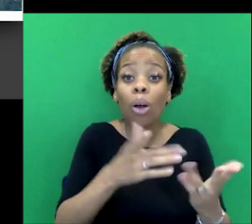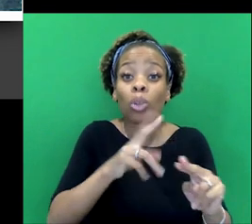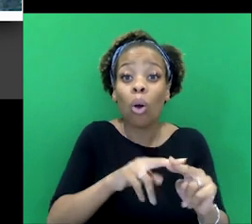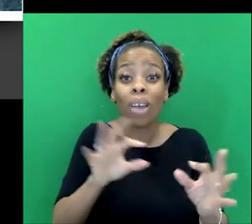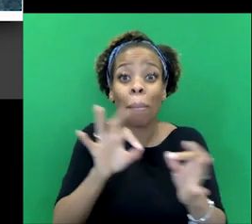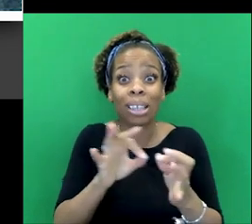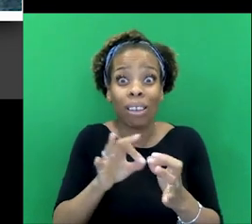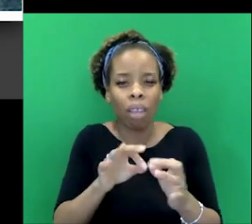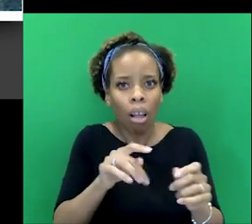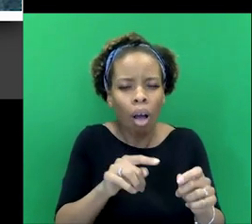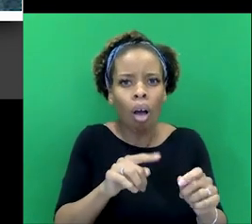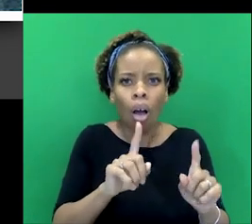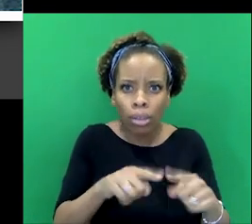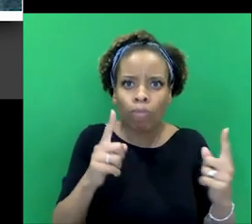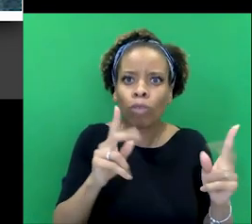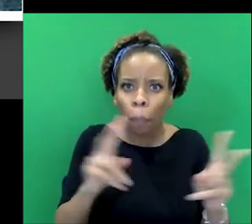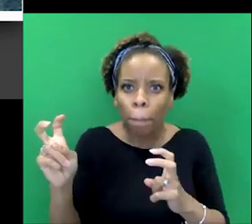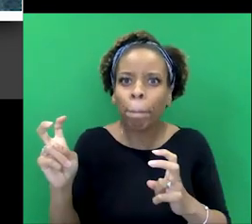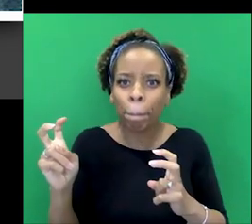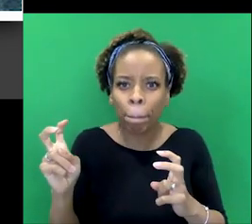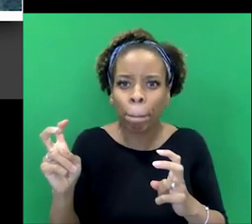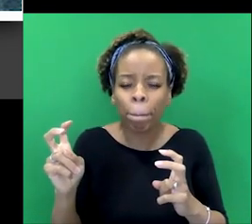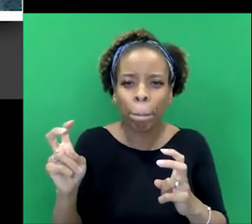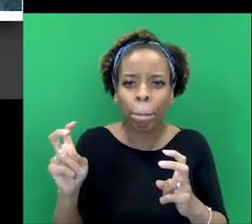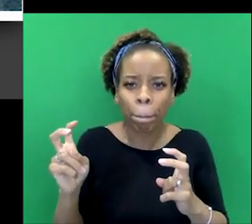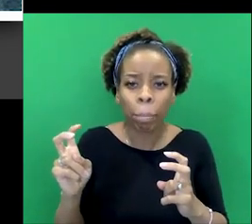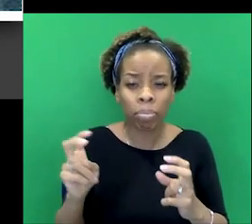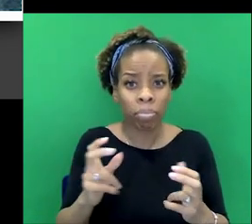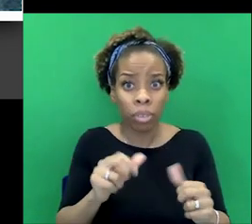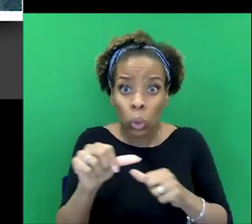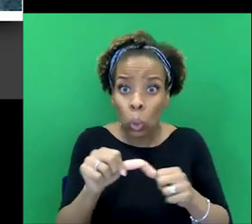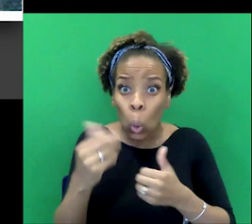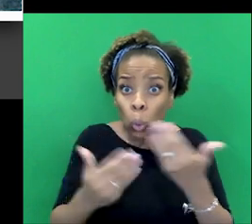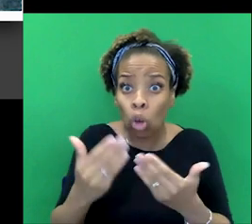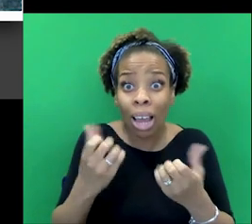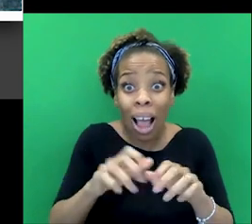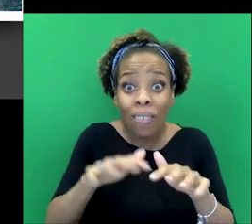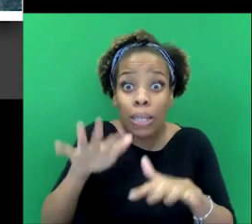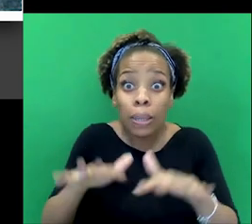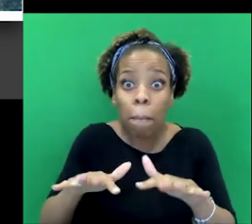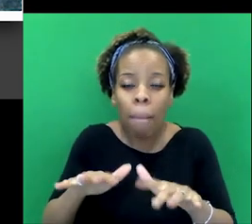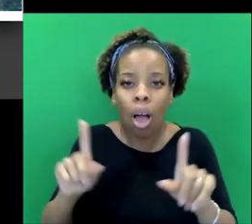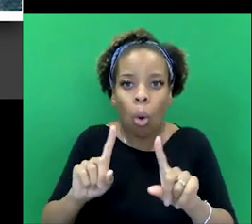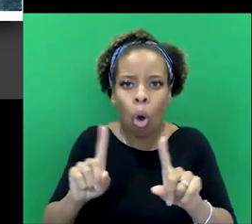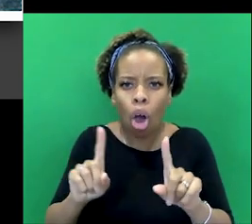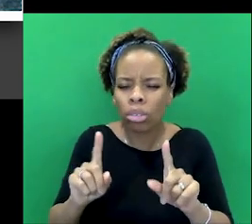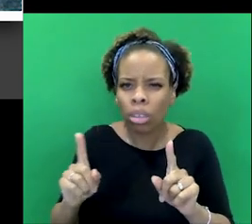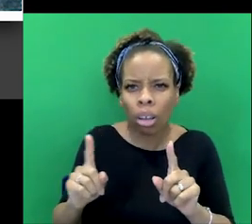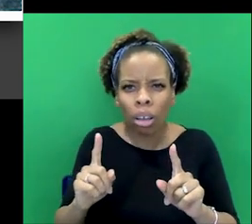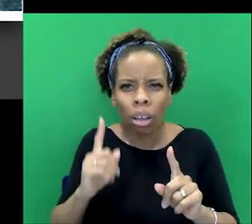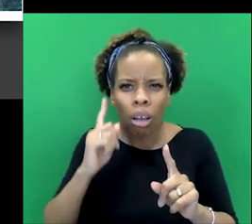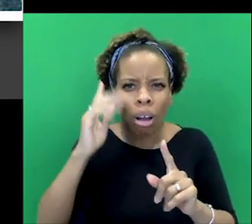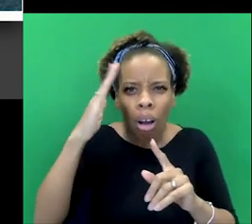into that kind of territory. Uh, and perhaps, you know, perhaps it's there in those short stories to a taste for the more outre or